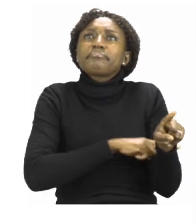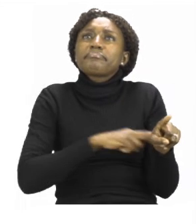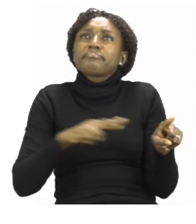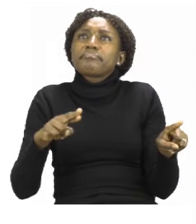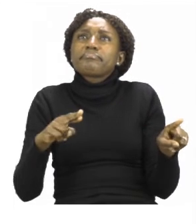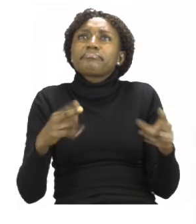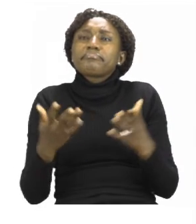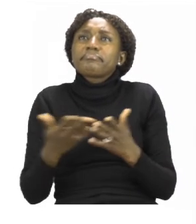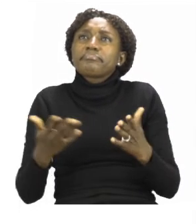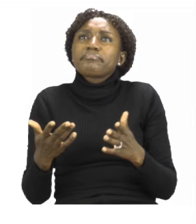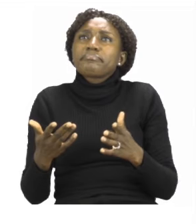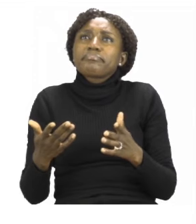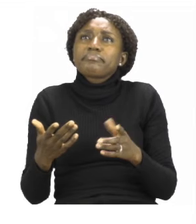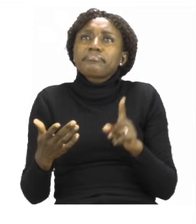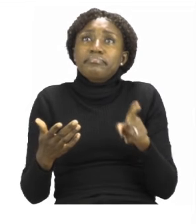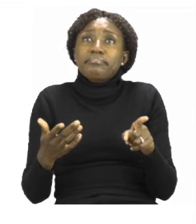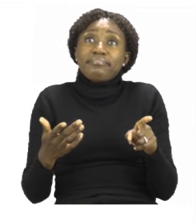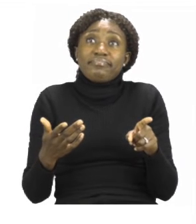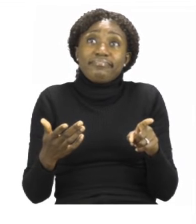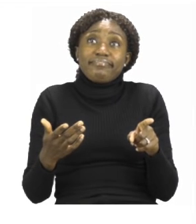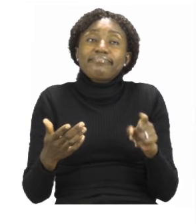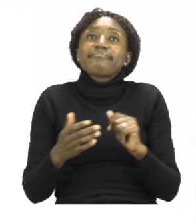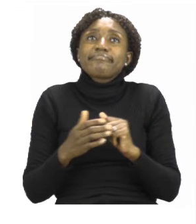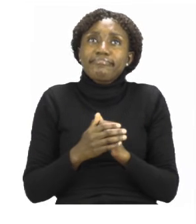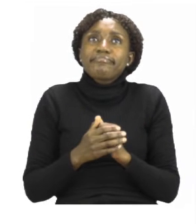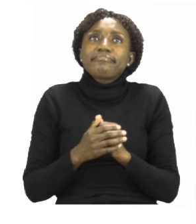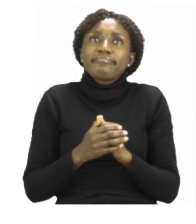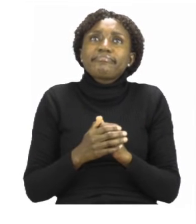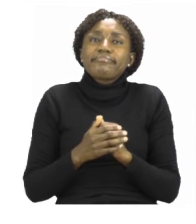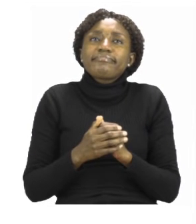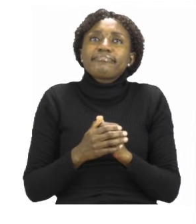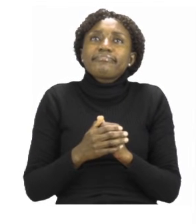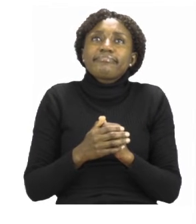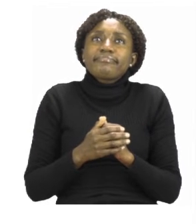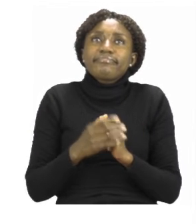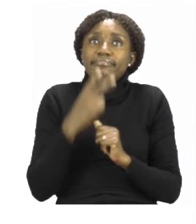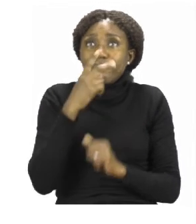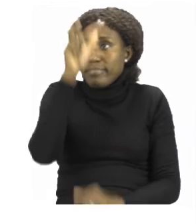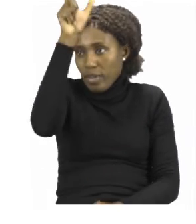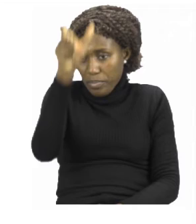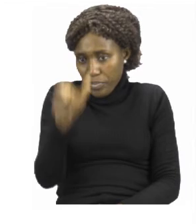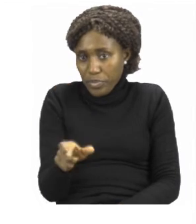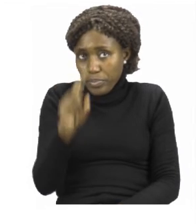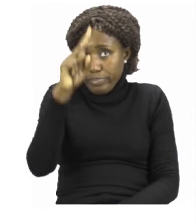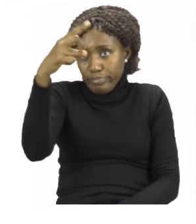There we go. Now look at the places.